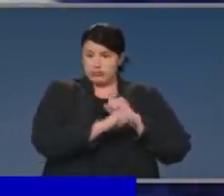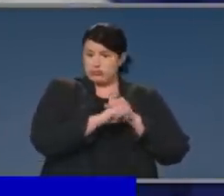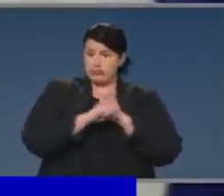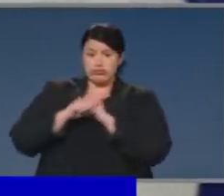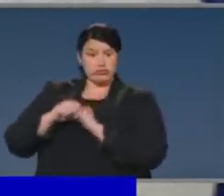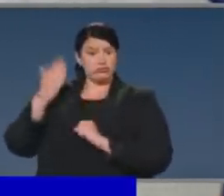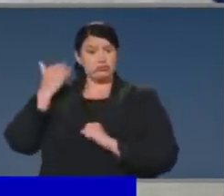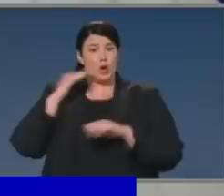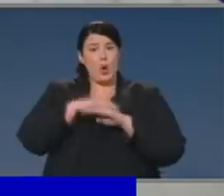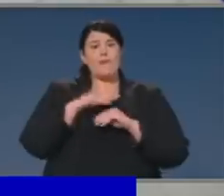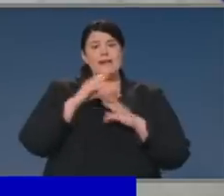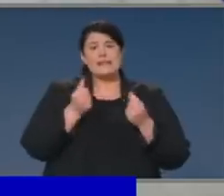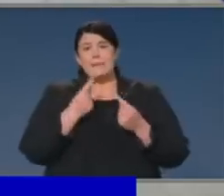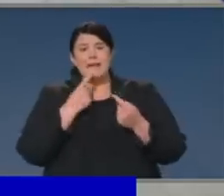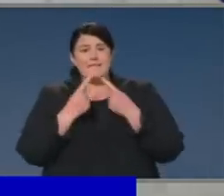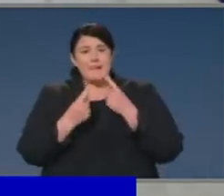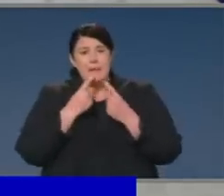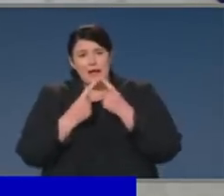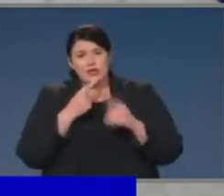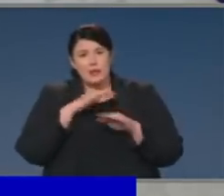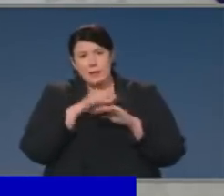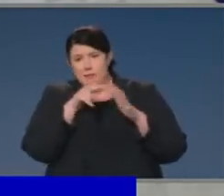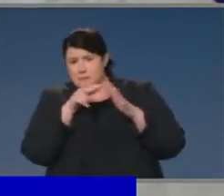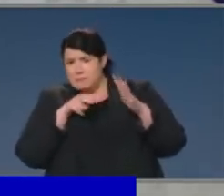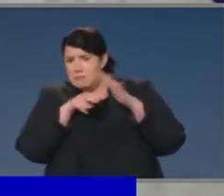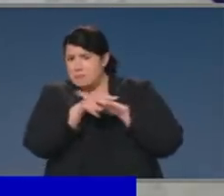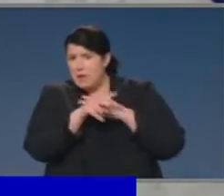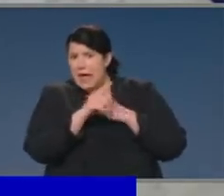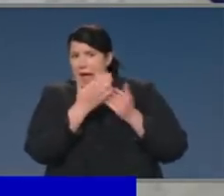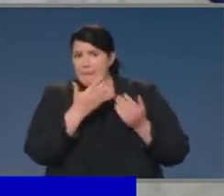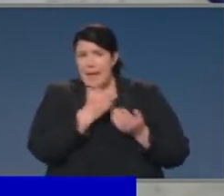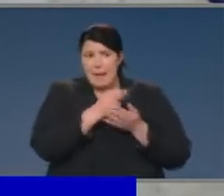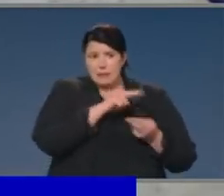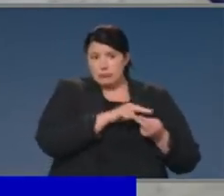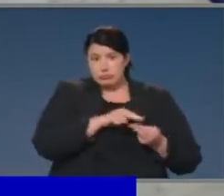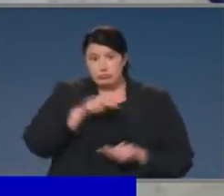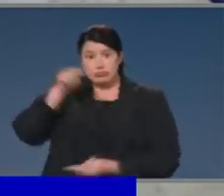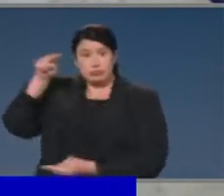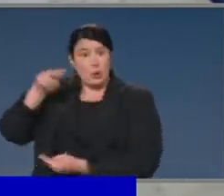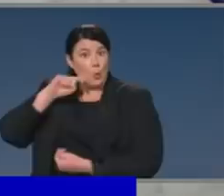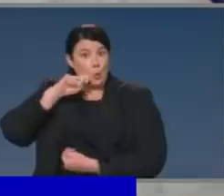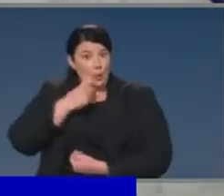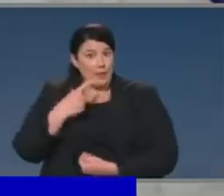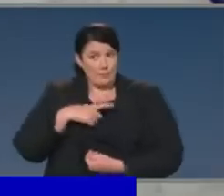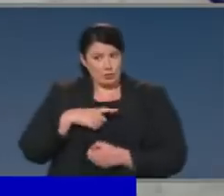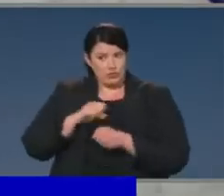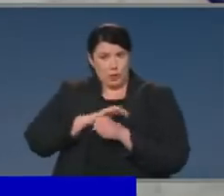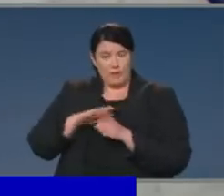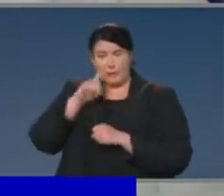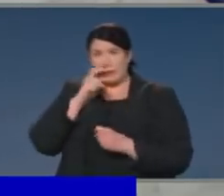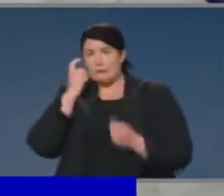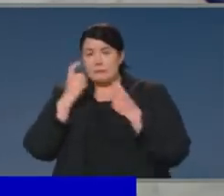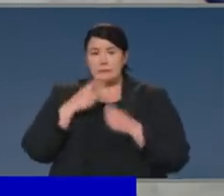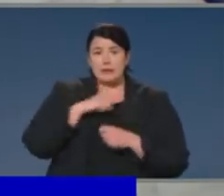some modelling on projected suicide rates as a result of the pandemic. I wonder if you could